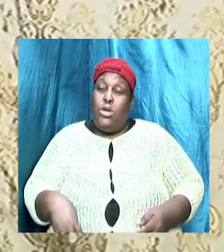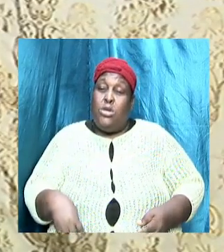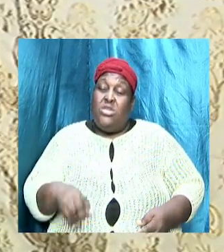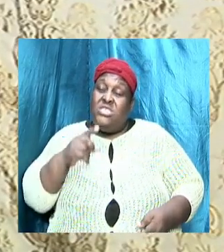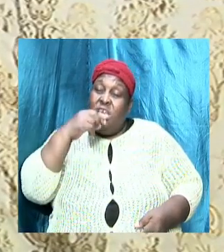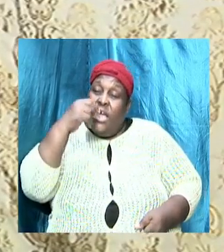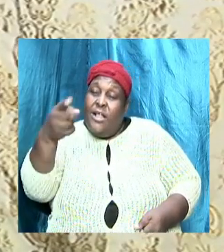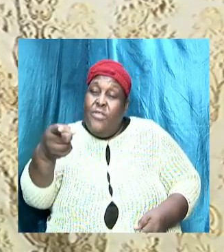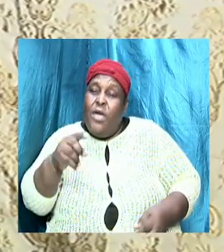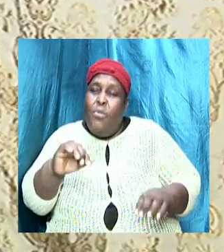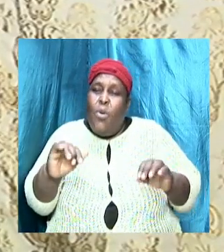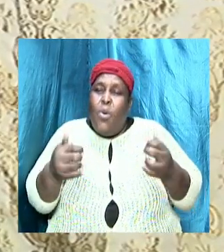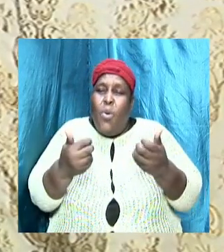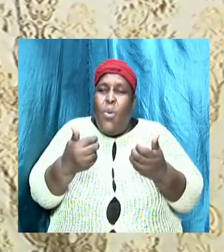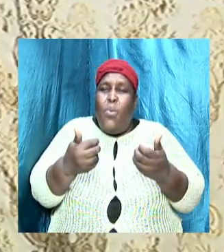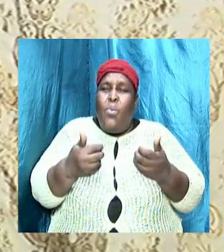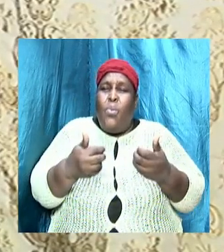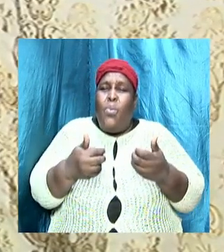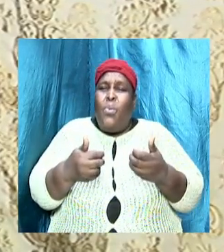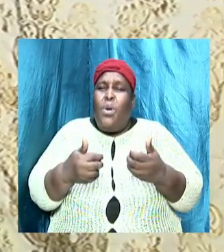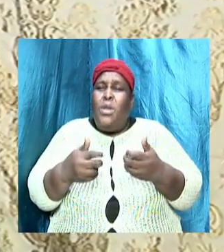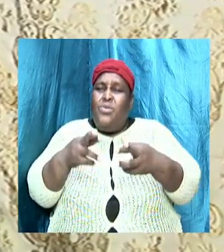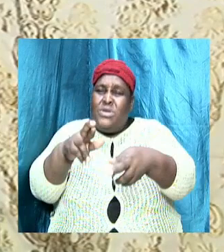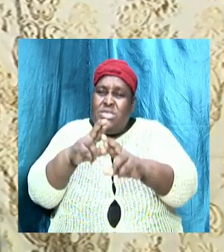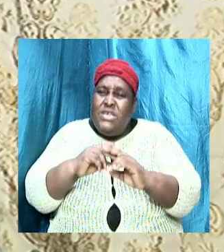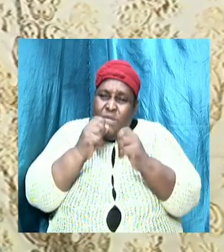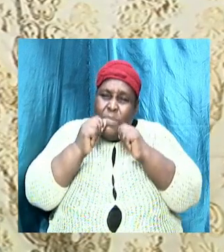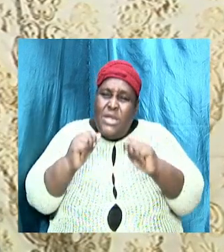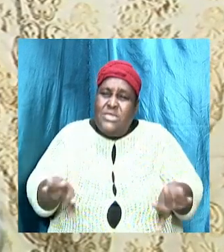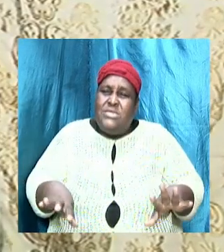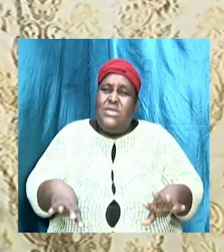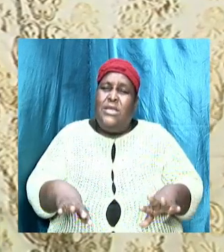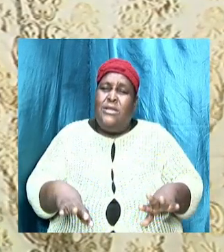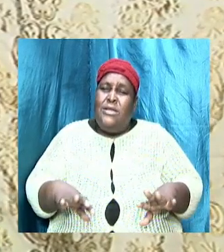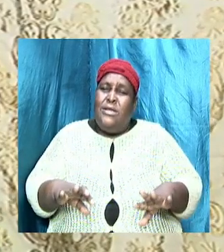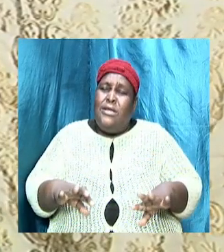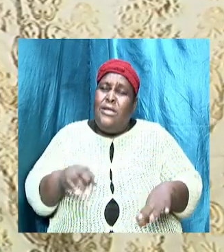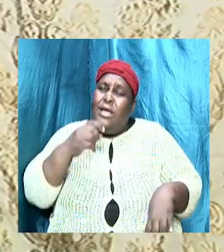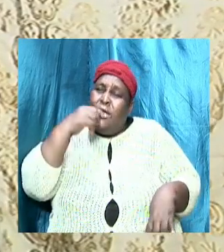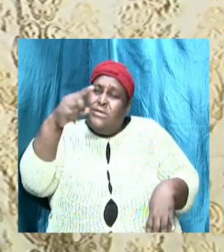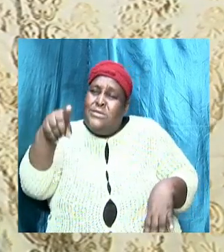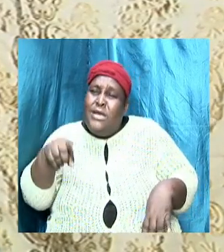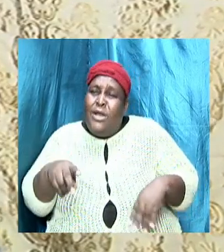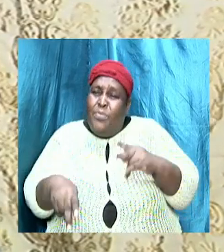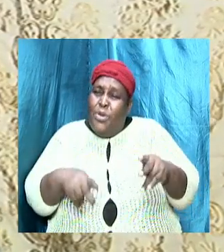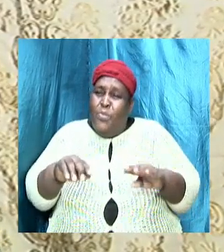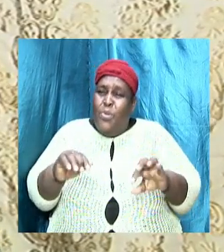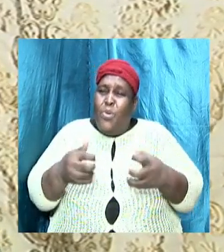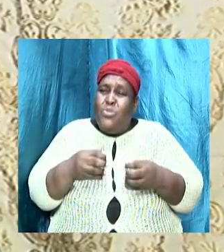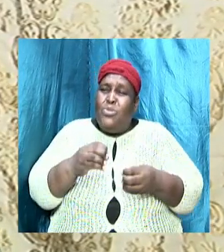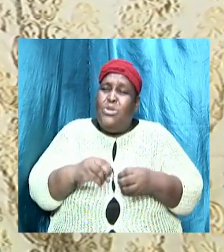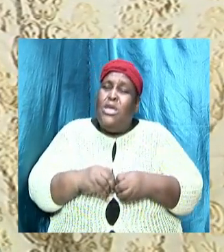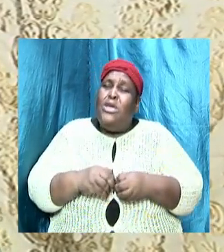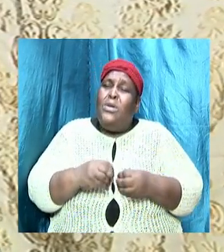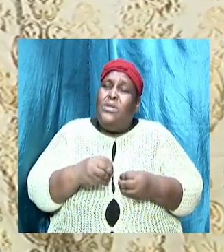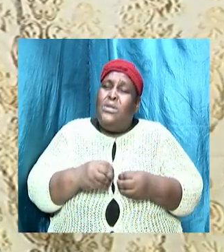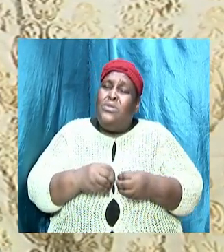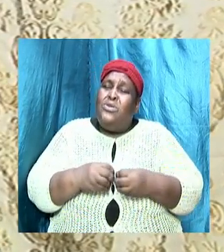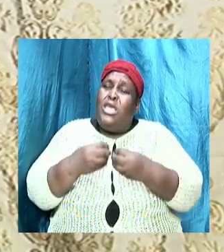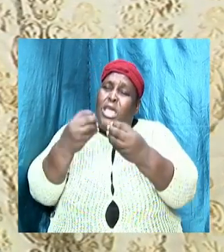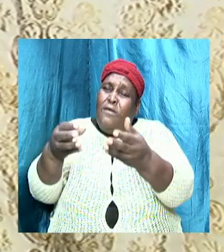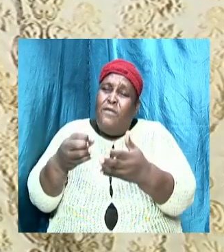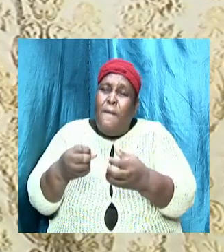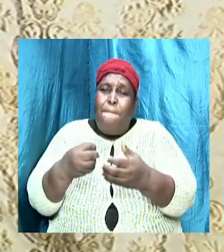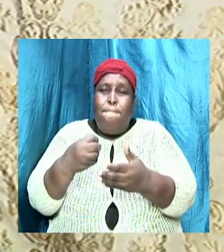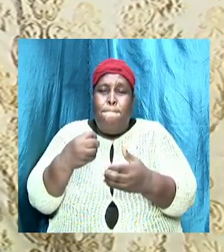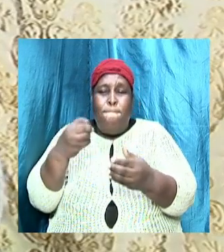tell them about how they are going to get the blessing tell them to sow a seed and they are going to get the blessing that is what men are believing